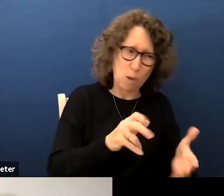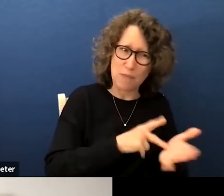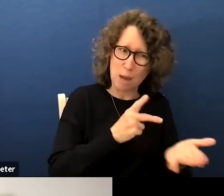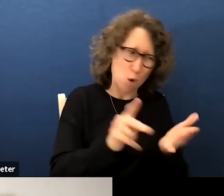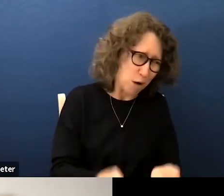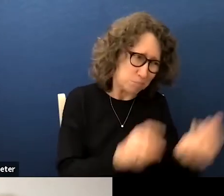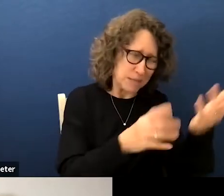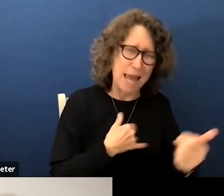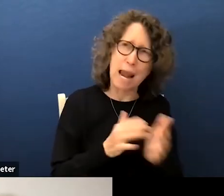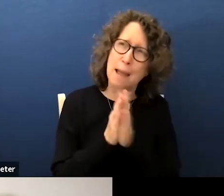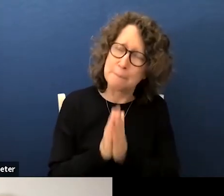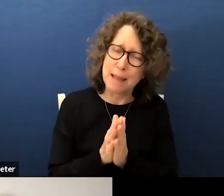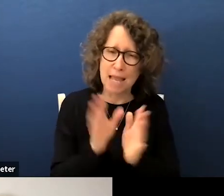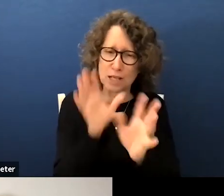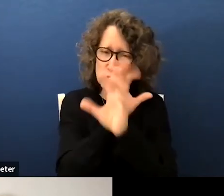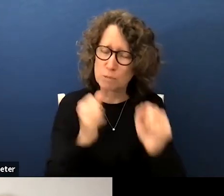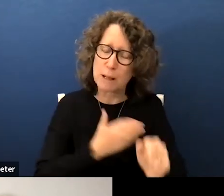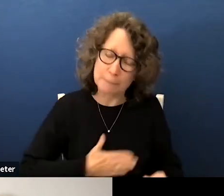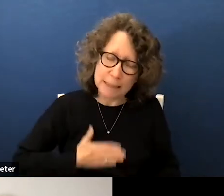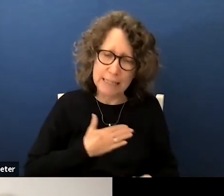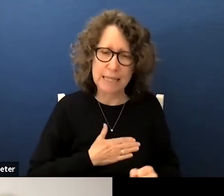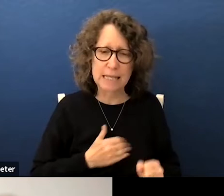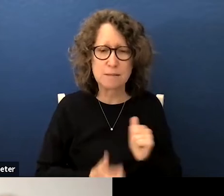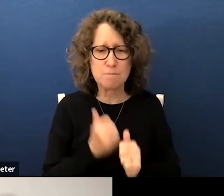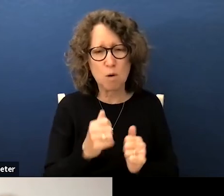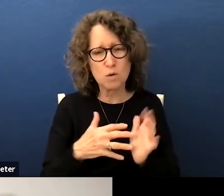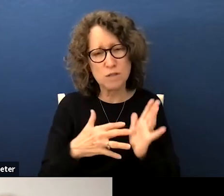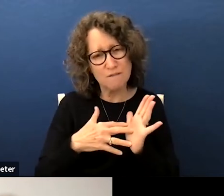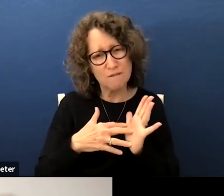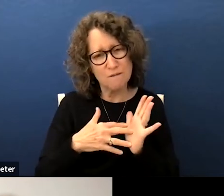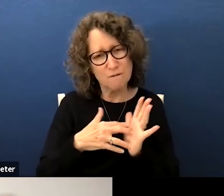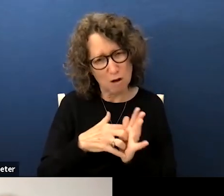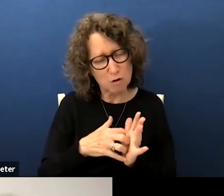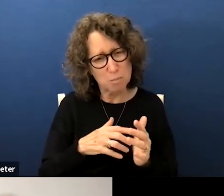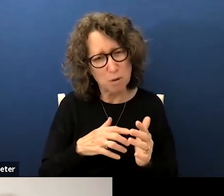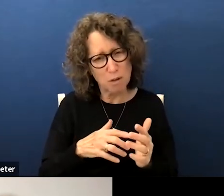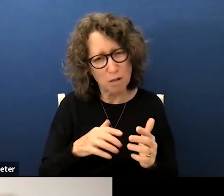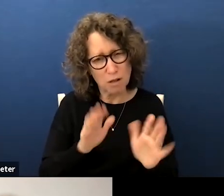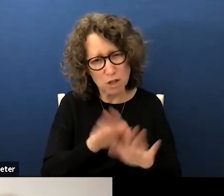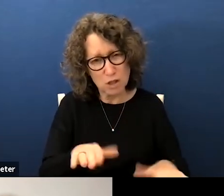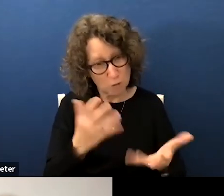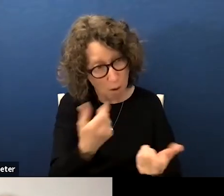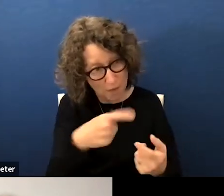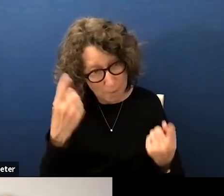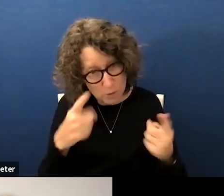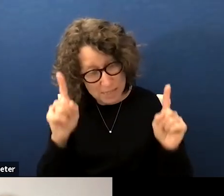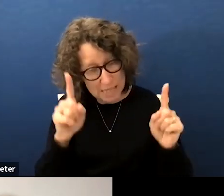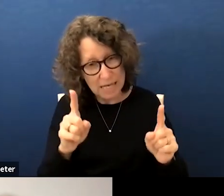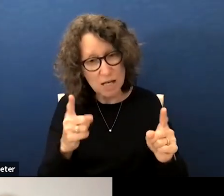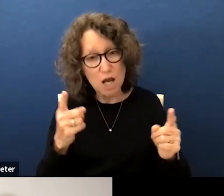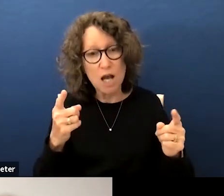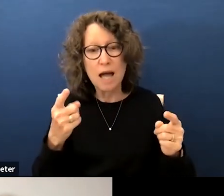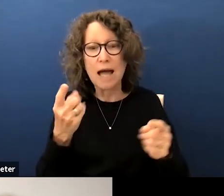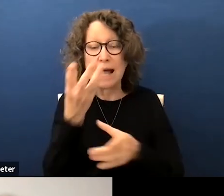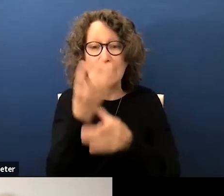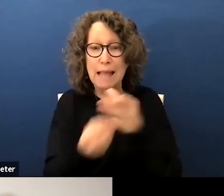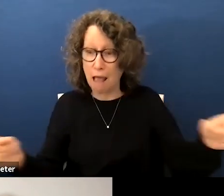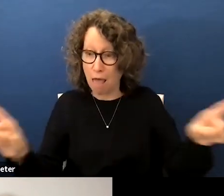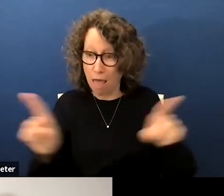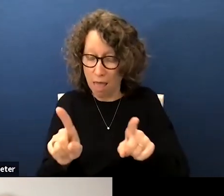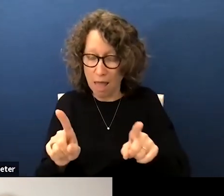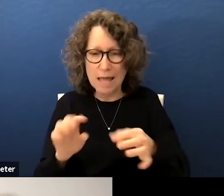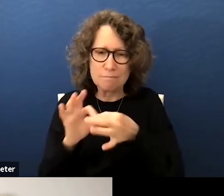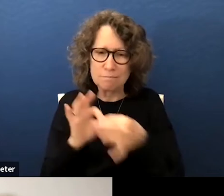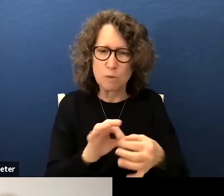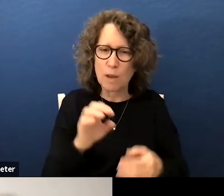and i really beg the superintendent these are our most vulnerable students if you want them to succeed you want to close the achievement gap this is tied so